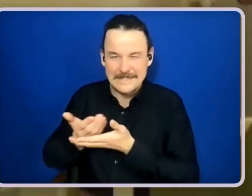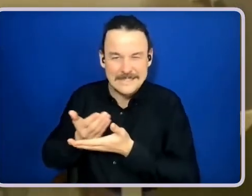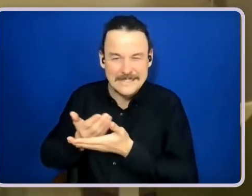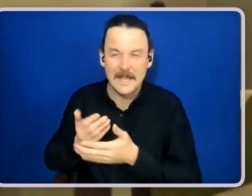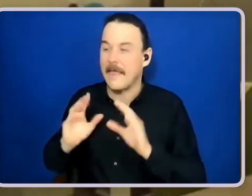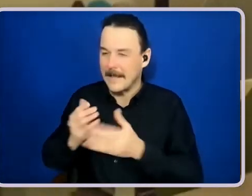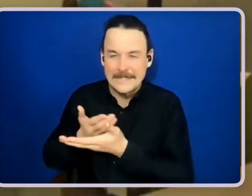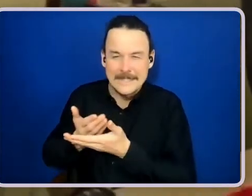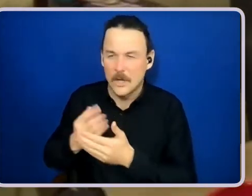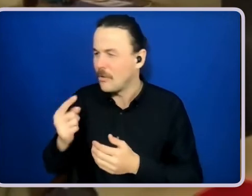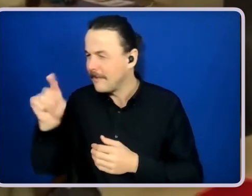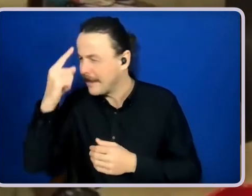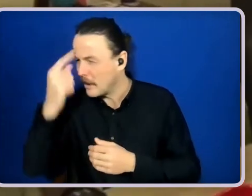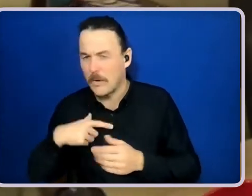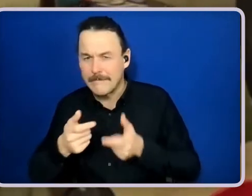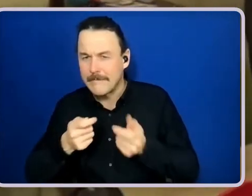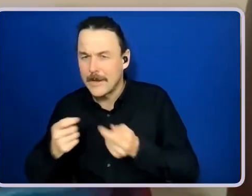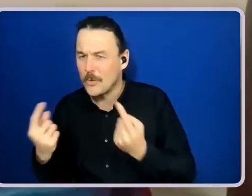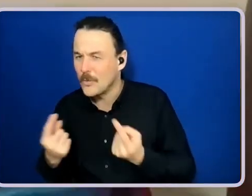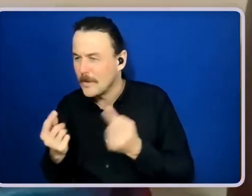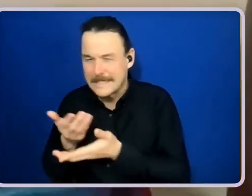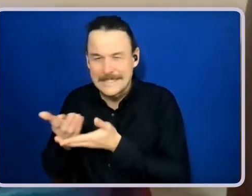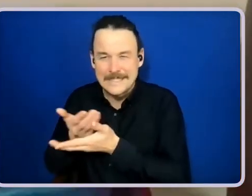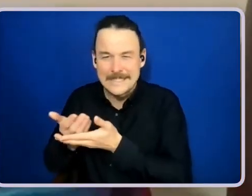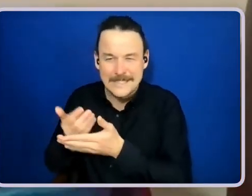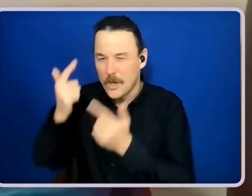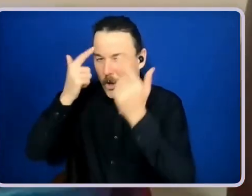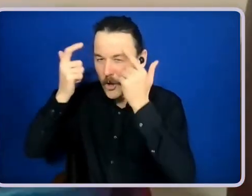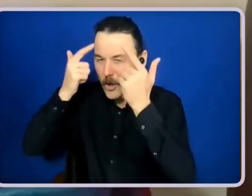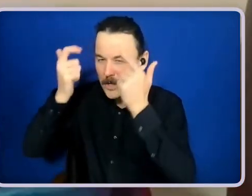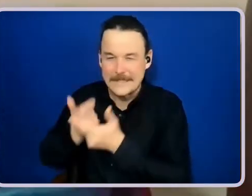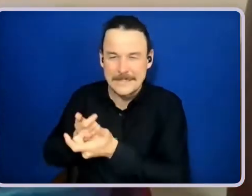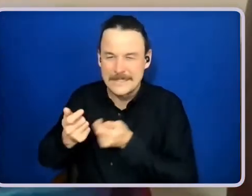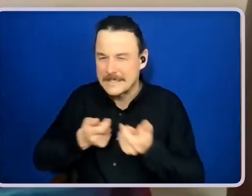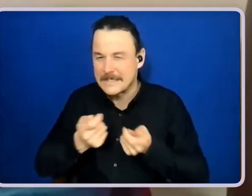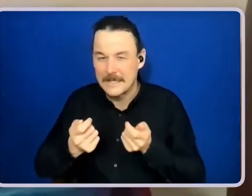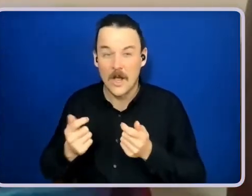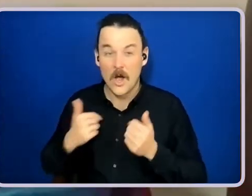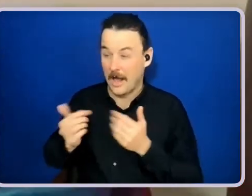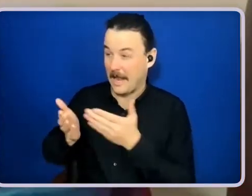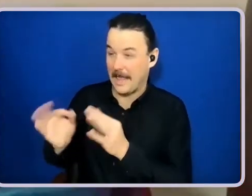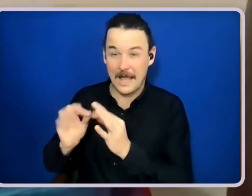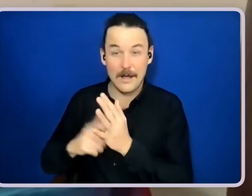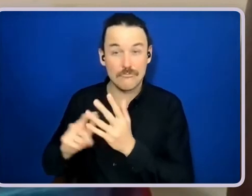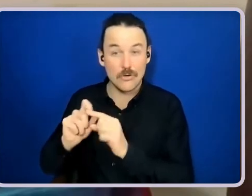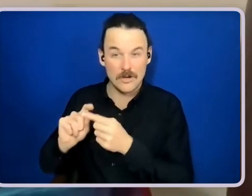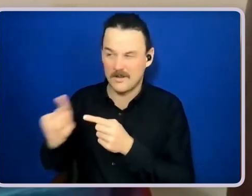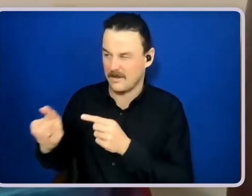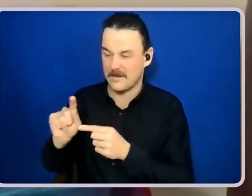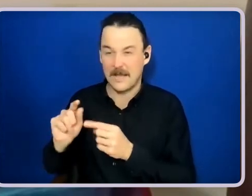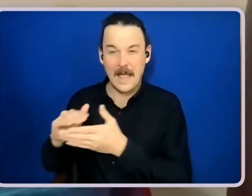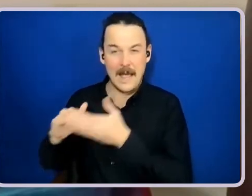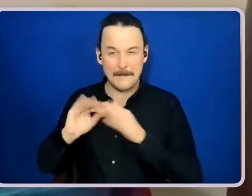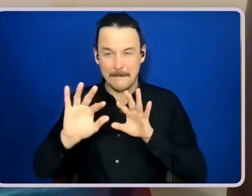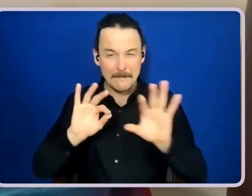invite. I helped Brodie choose who might be part of the circle by thinking